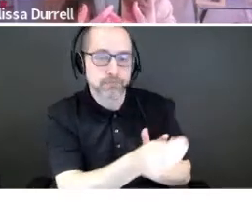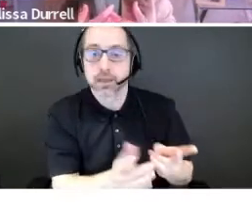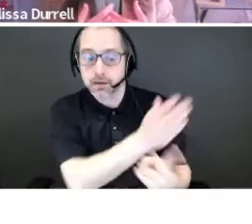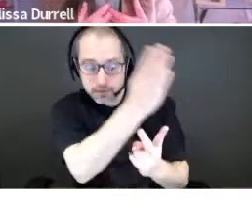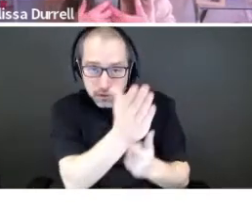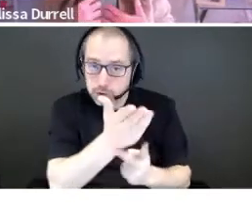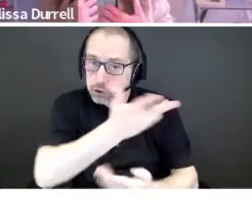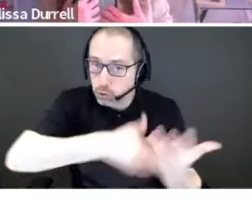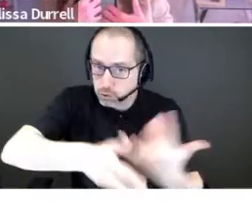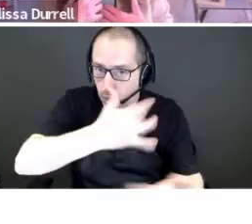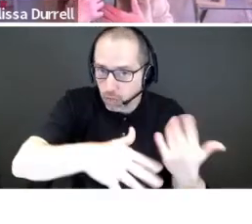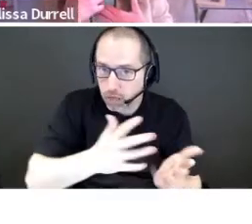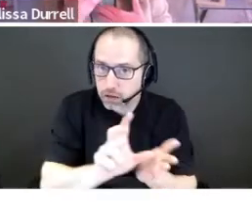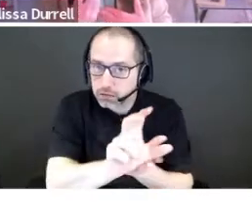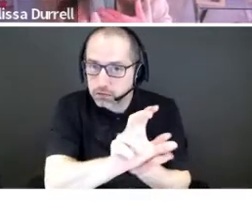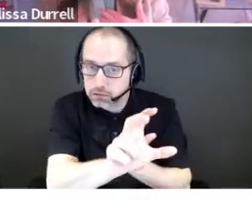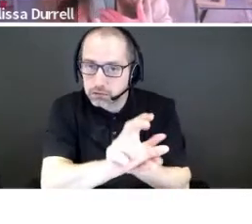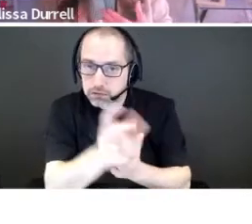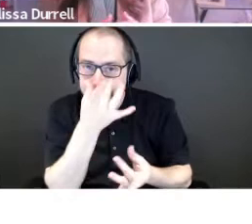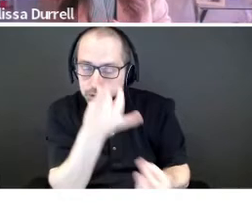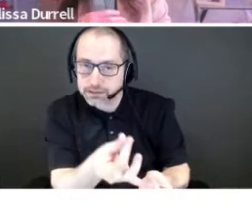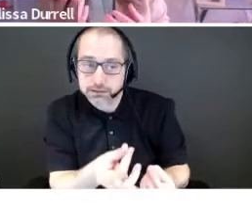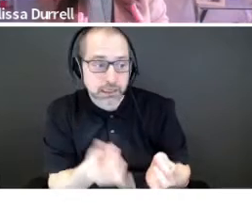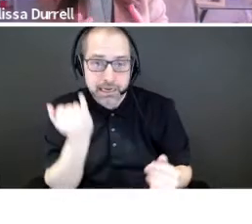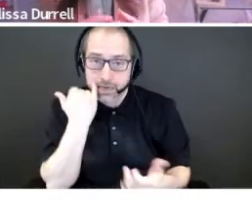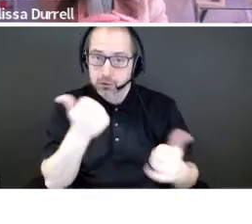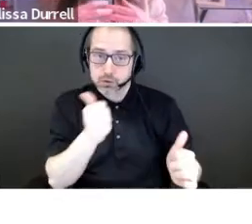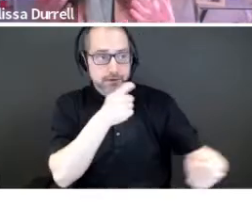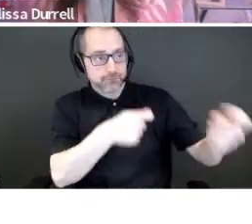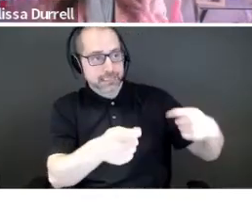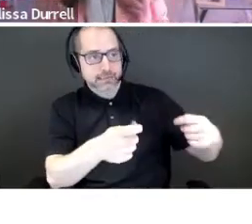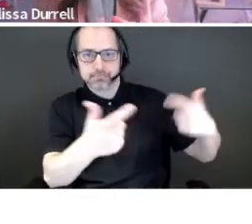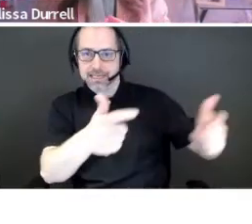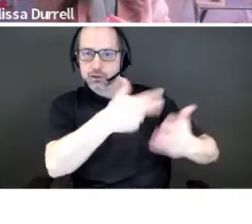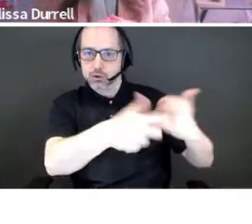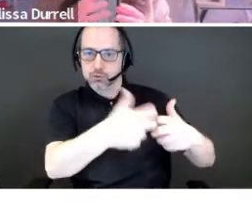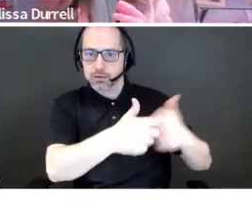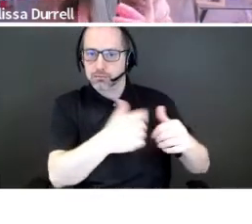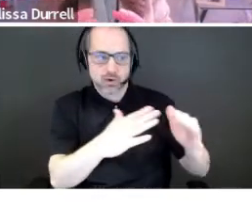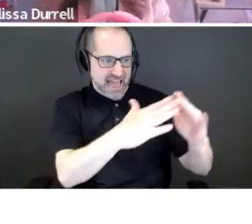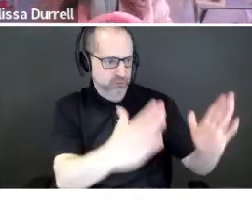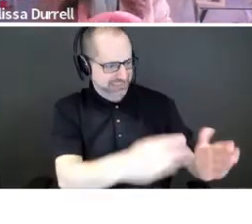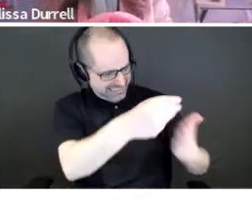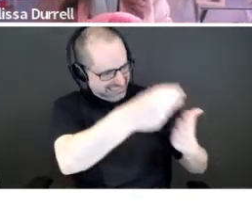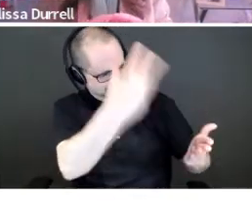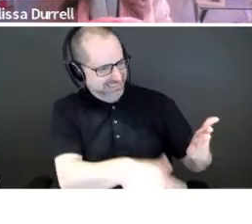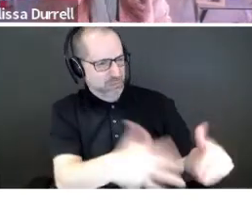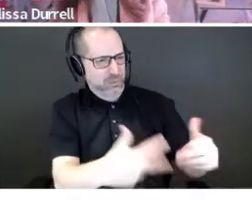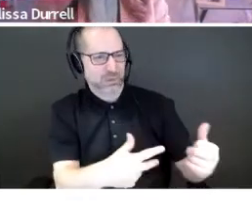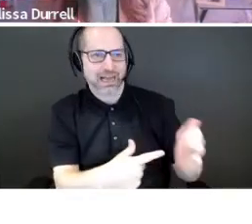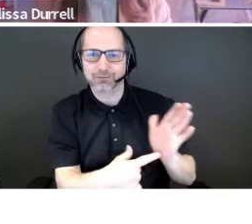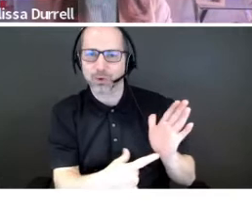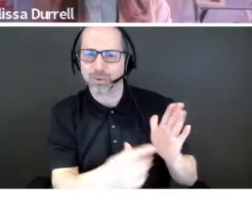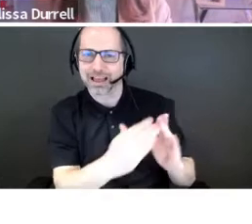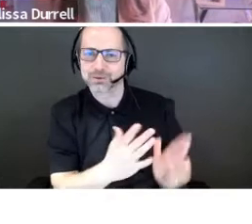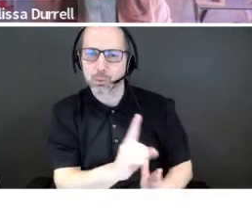right? So if you have a, if you're trying to fix a big social problem, affordable housing, those kinds of pitches definitely tend to stick